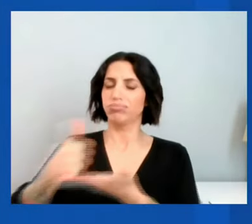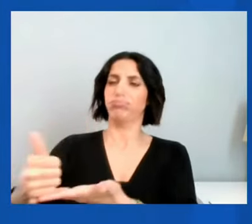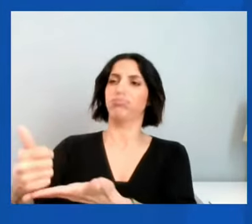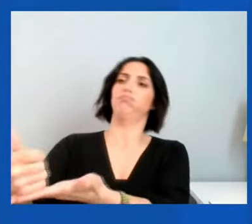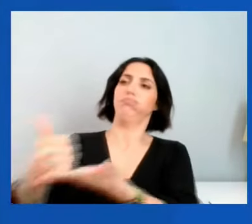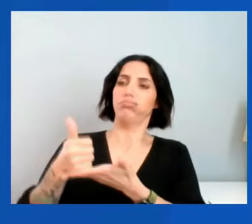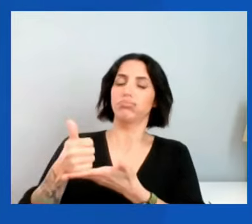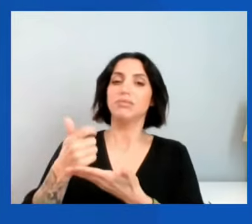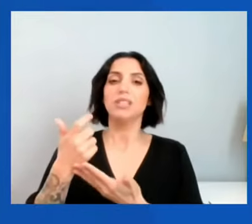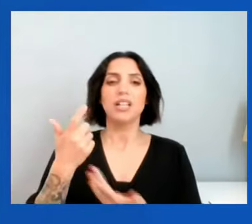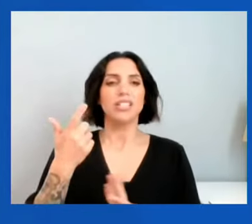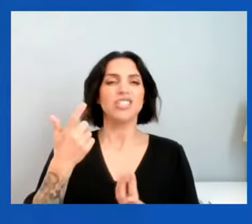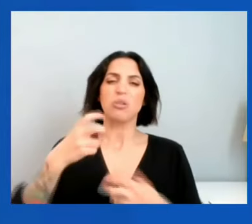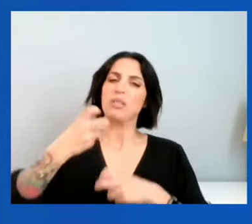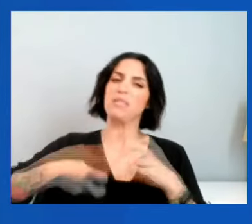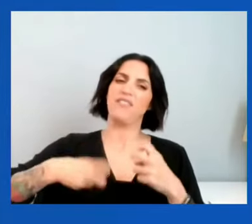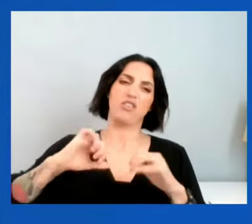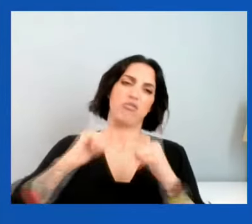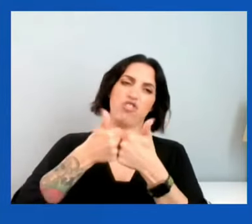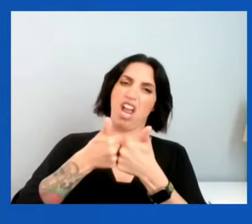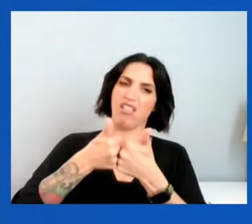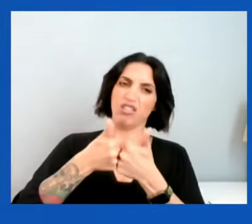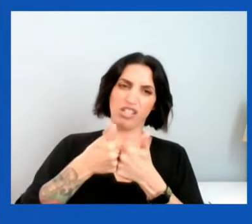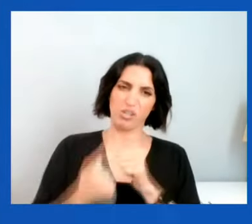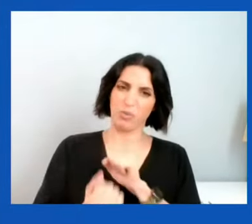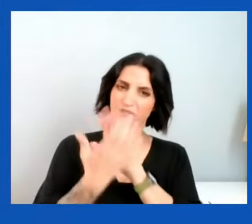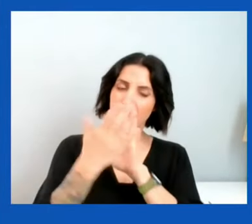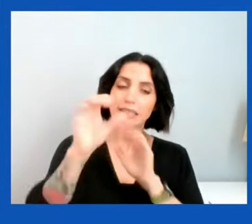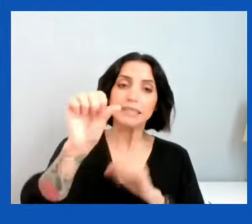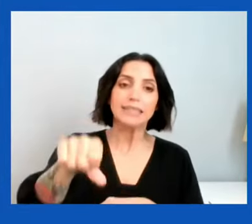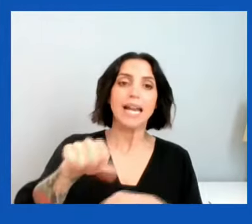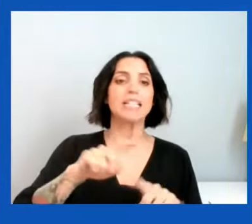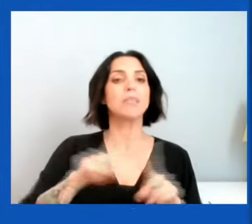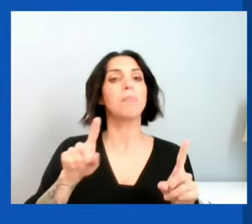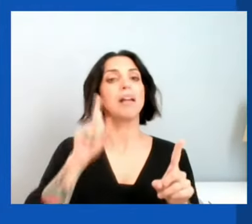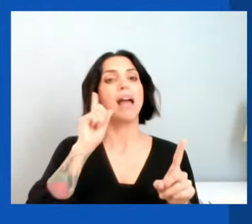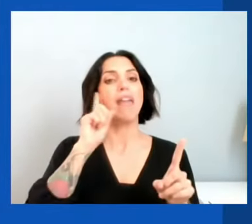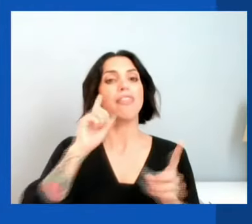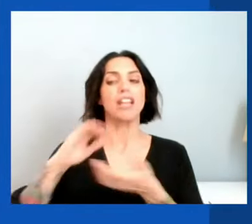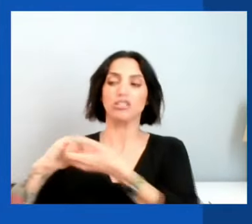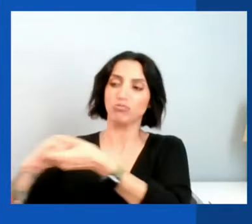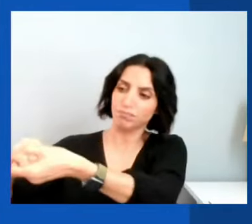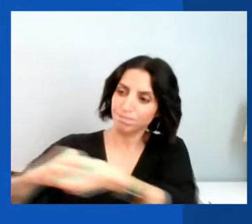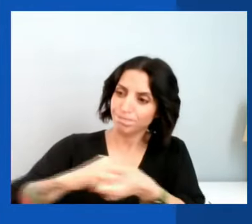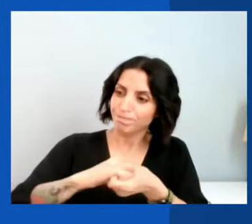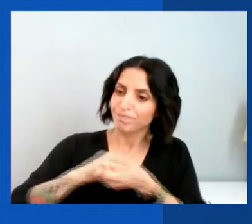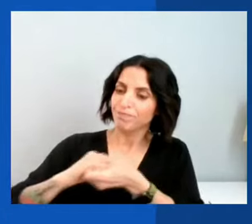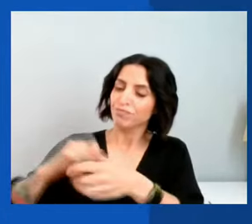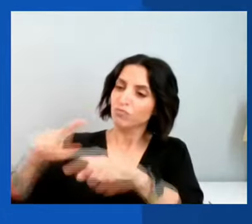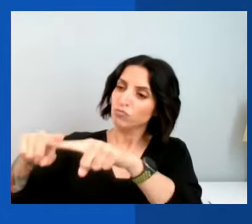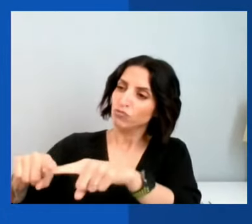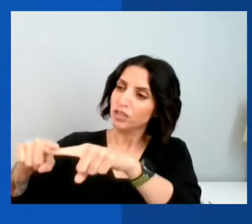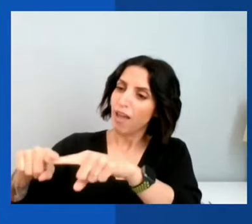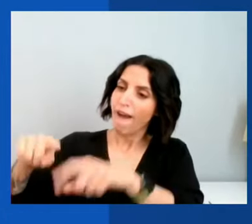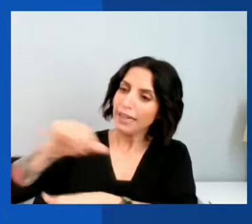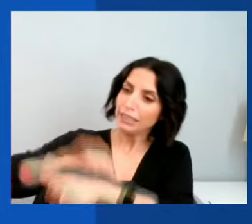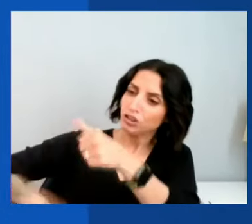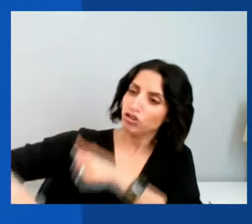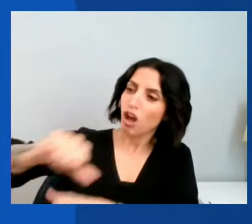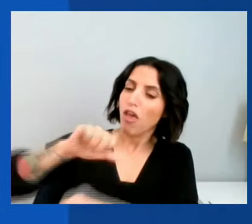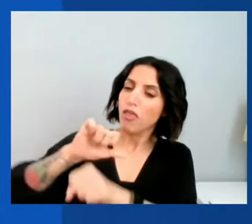challenges that we face. But I think strengthening our reliances, working together to do these,